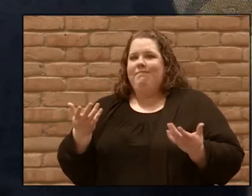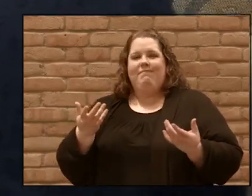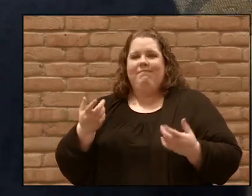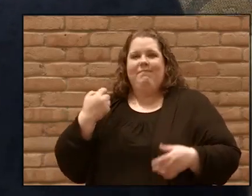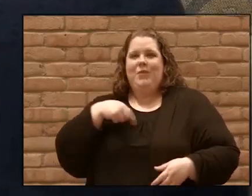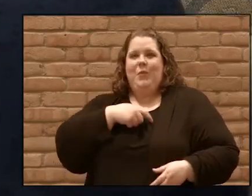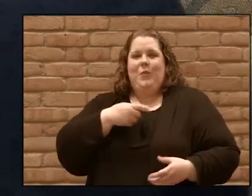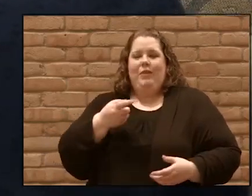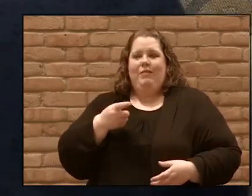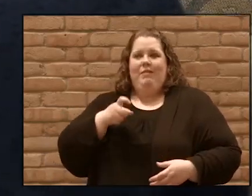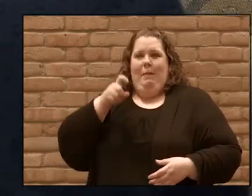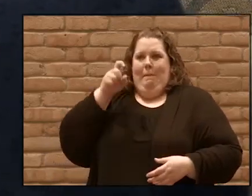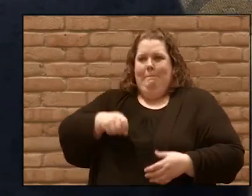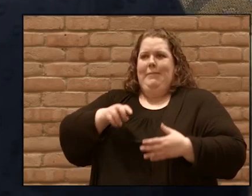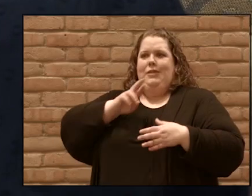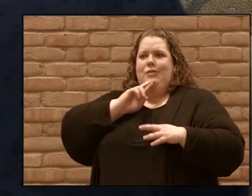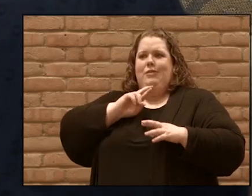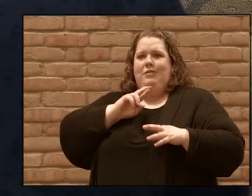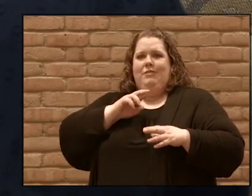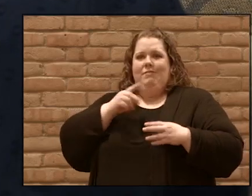have that as our response